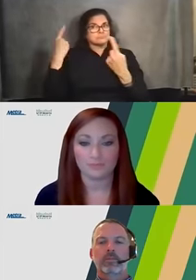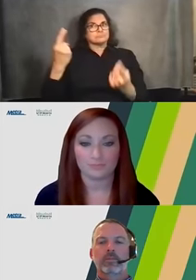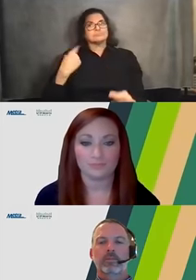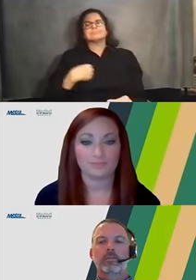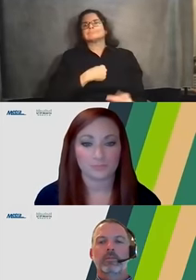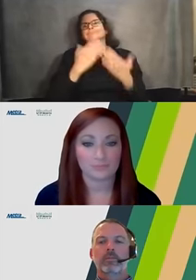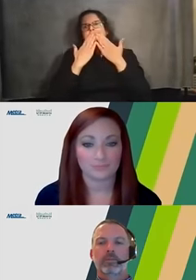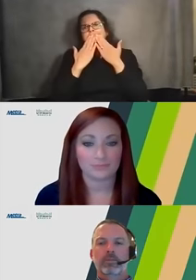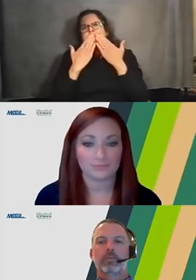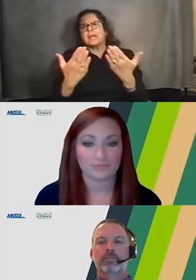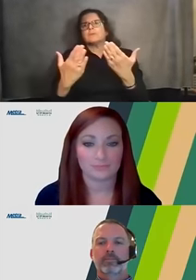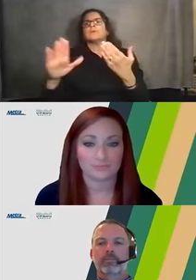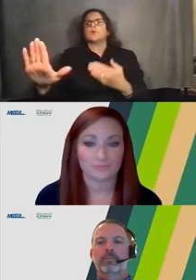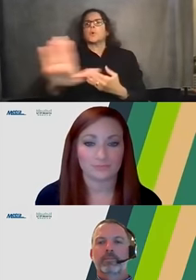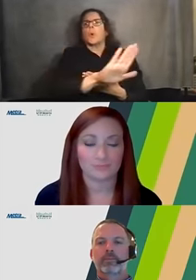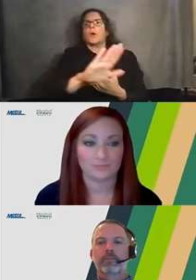input from all of you.